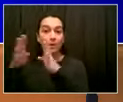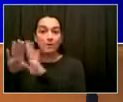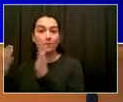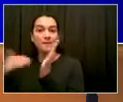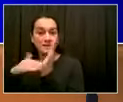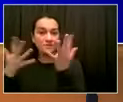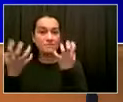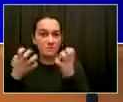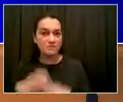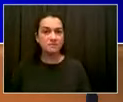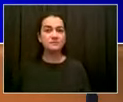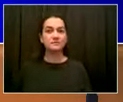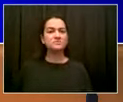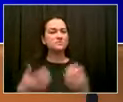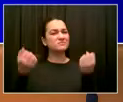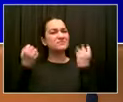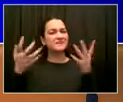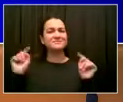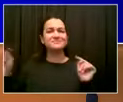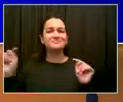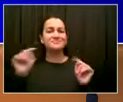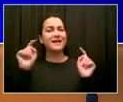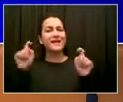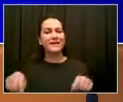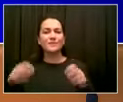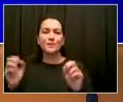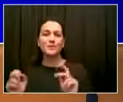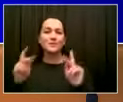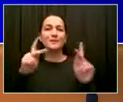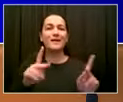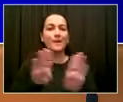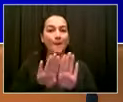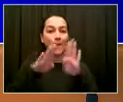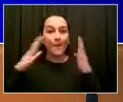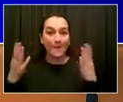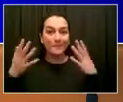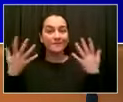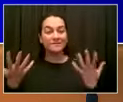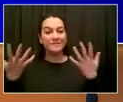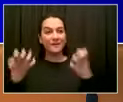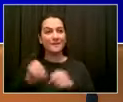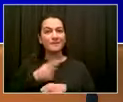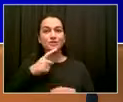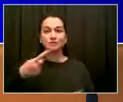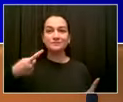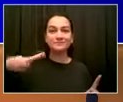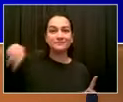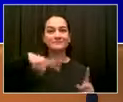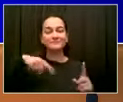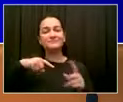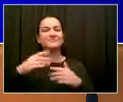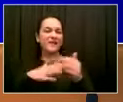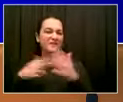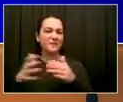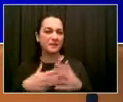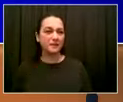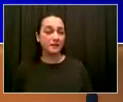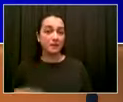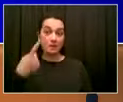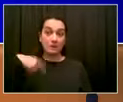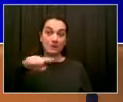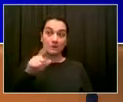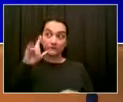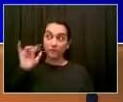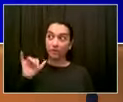And we have learned over the years more and more that community-based solutions to violence make all the difference. This is the Cure Violence movement and the